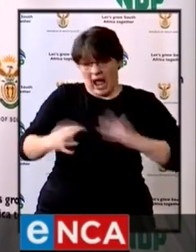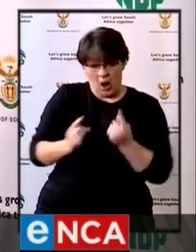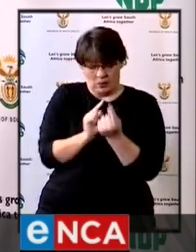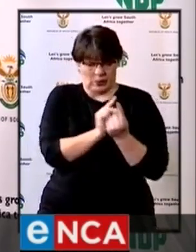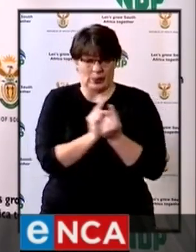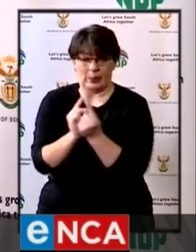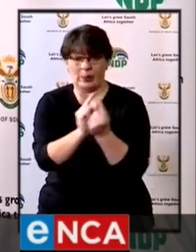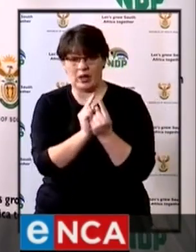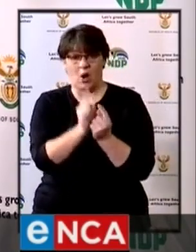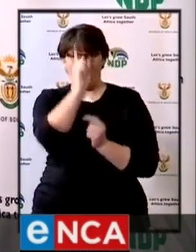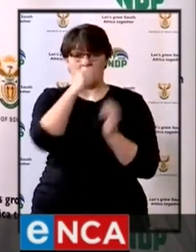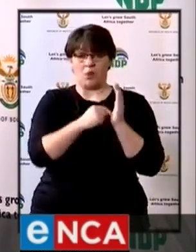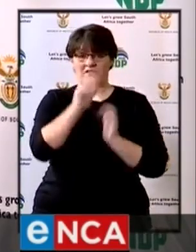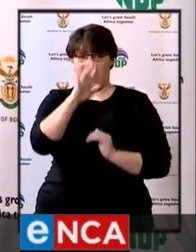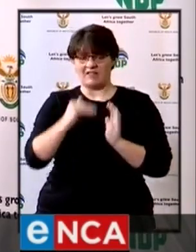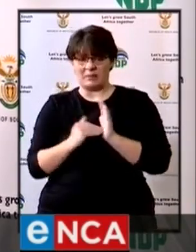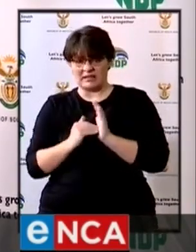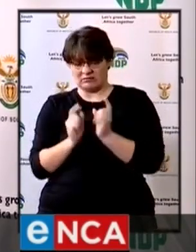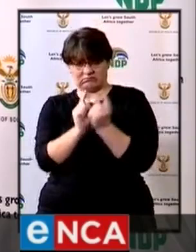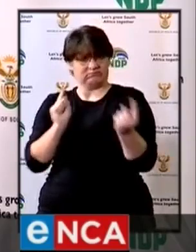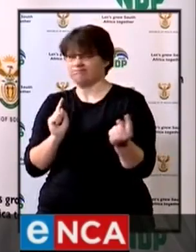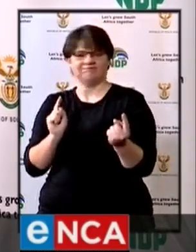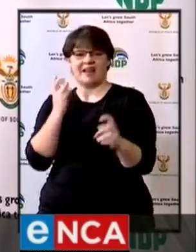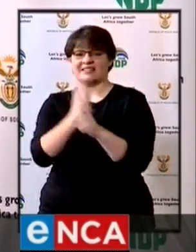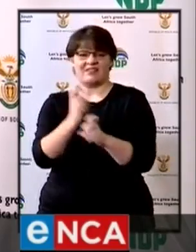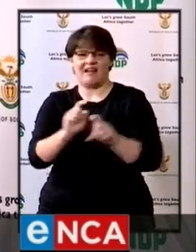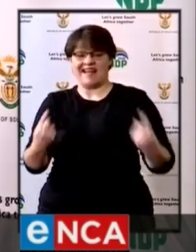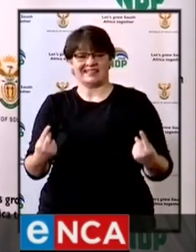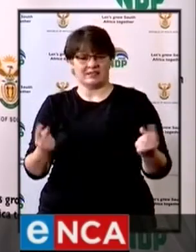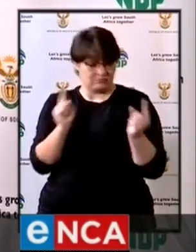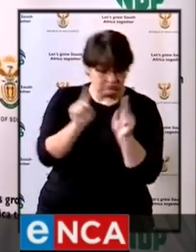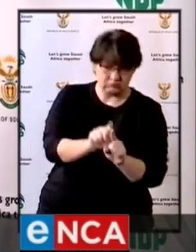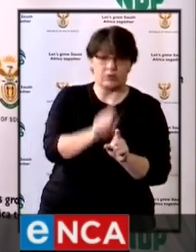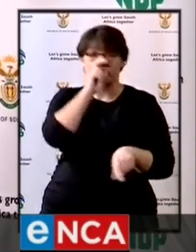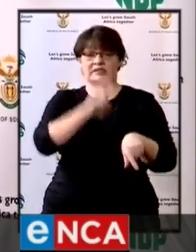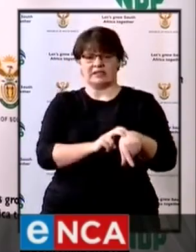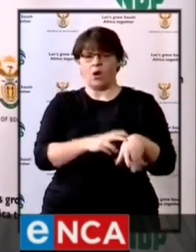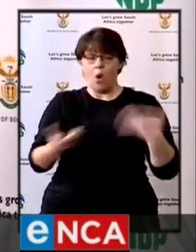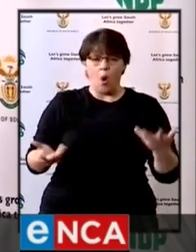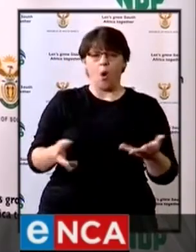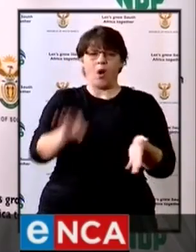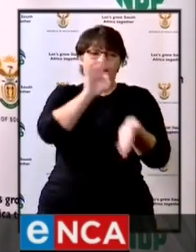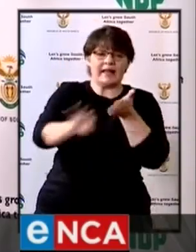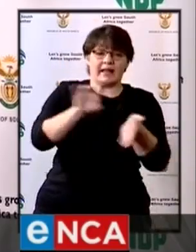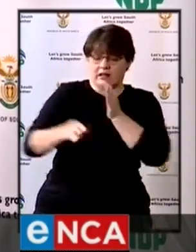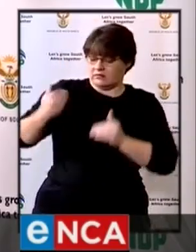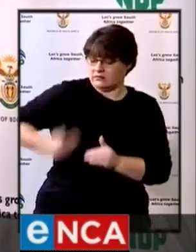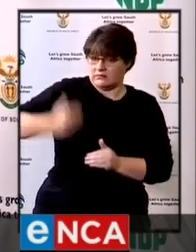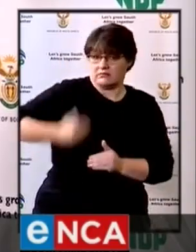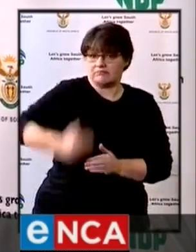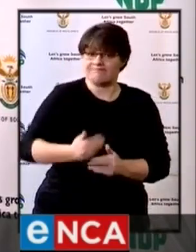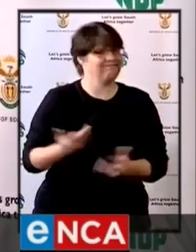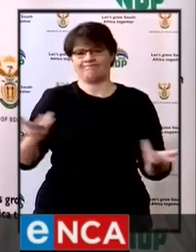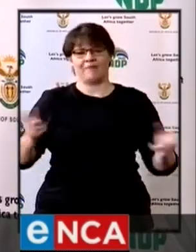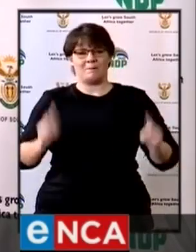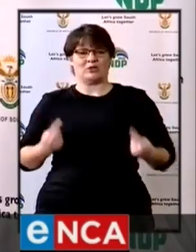other, where the 1.5-meter distance is difficult to maintain or where the regular cleaning of surfaces is difficult